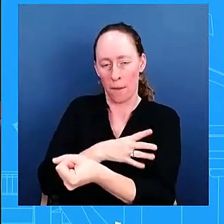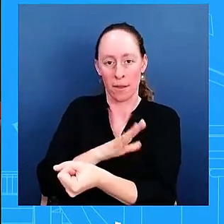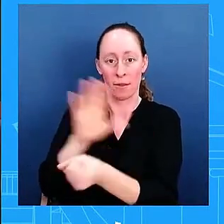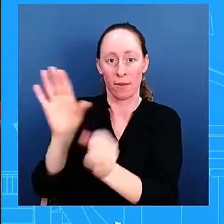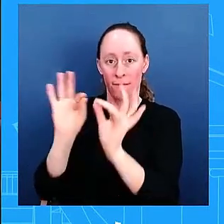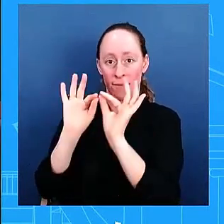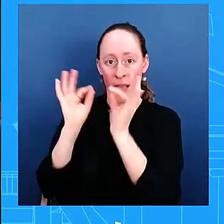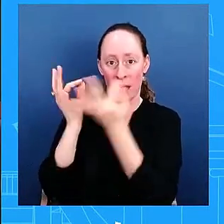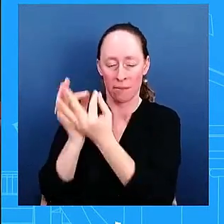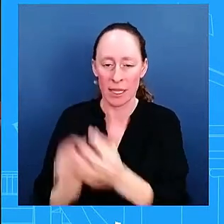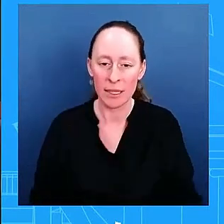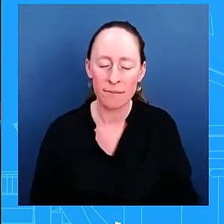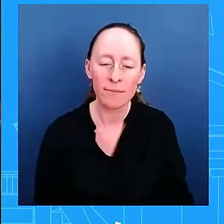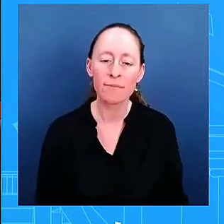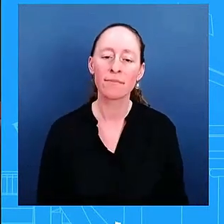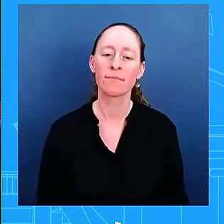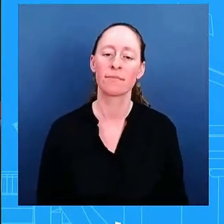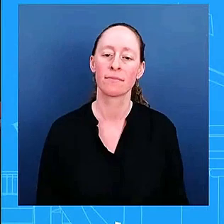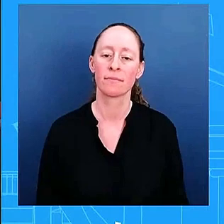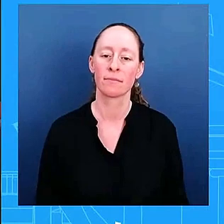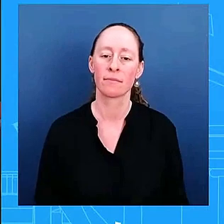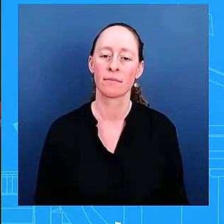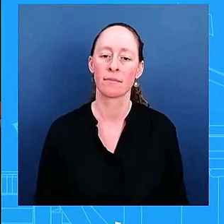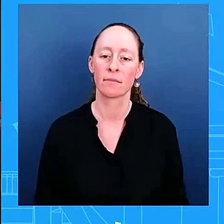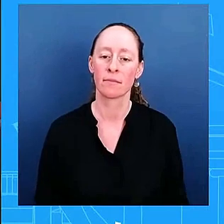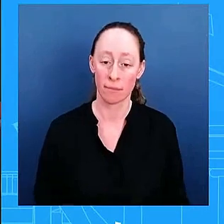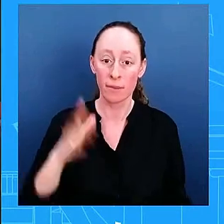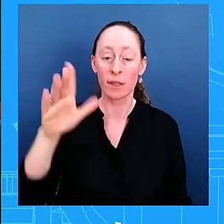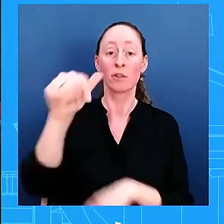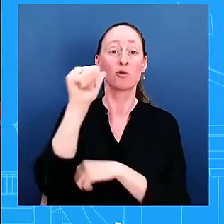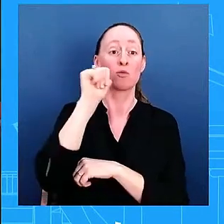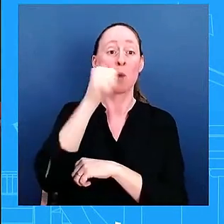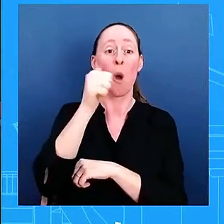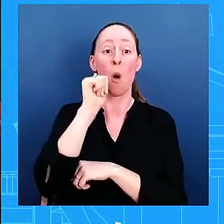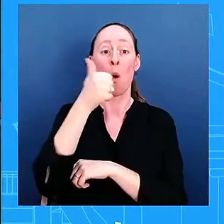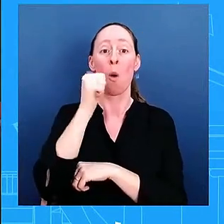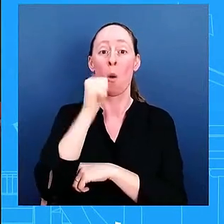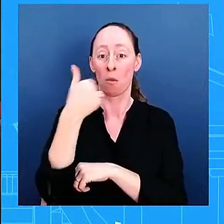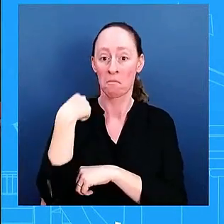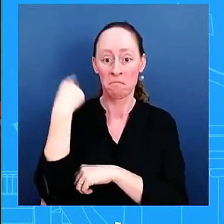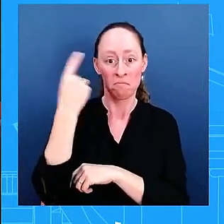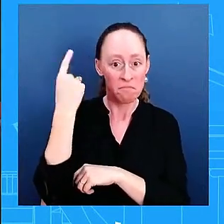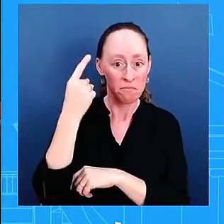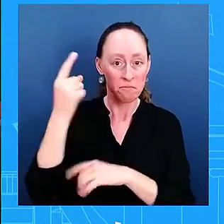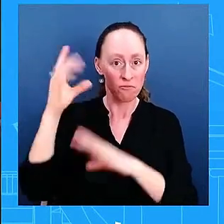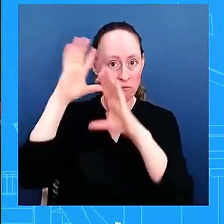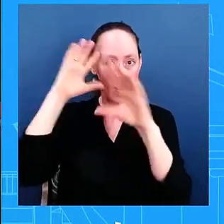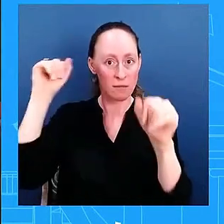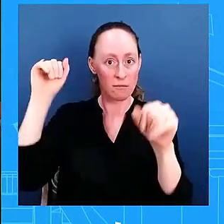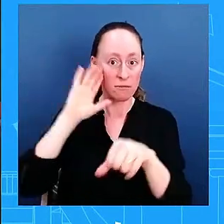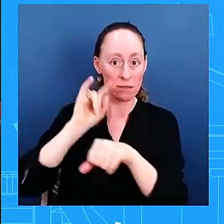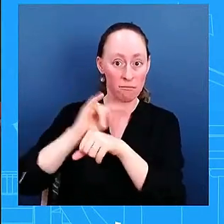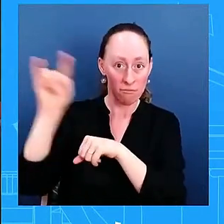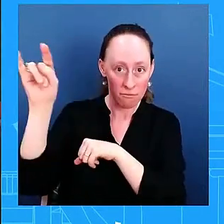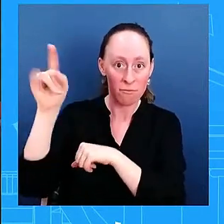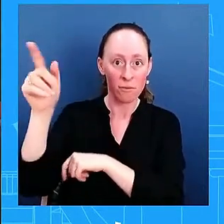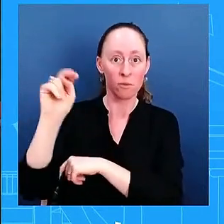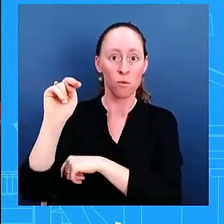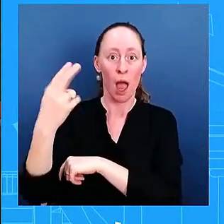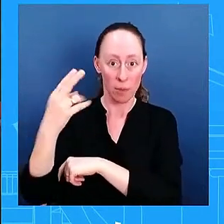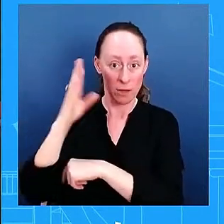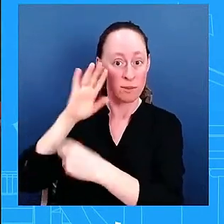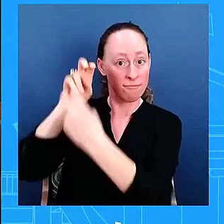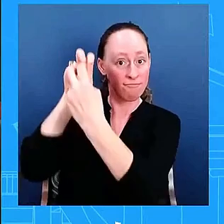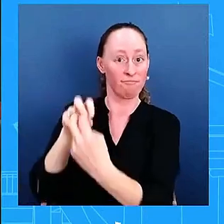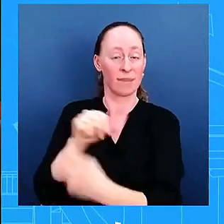president biden will appear with um vermont senator bernie sanders tomorrow um it's an interesting contrast to vice president kamala harris